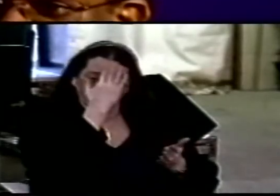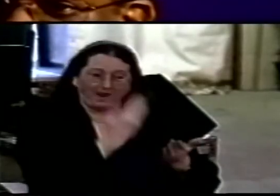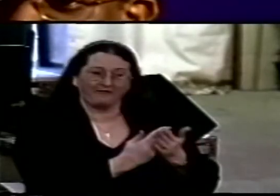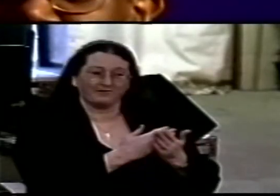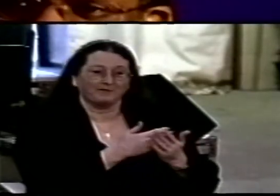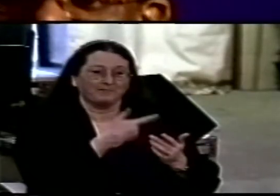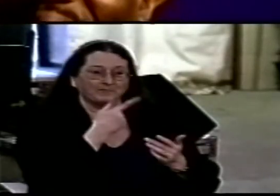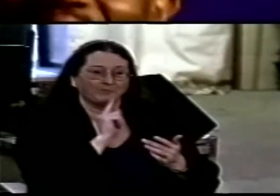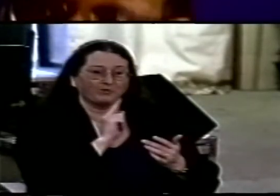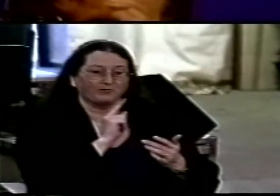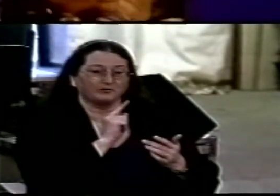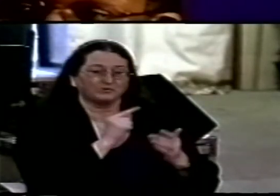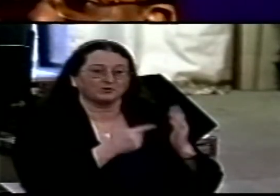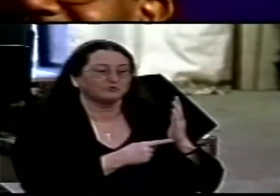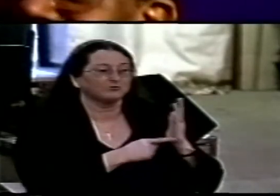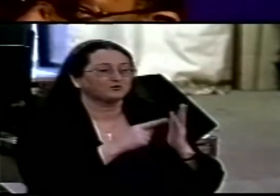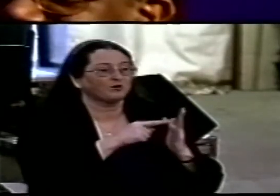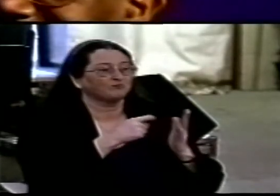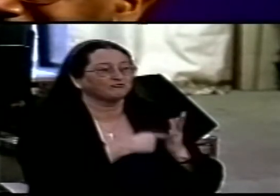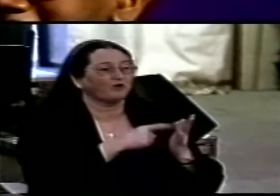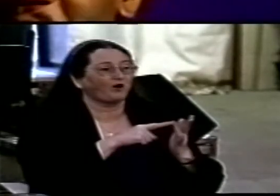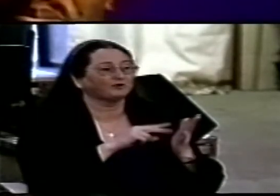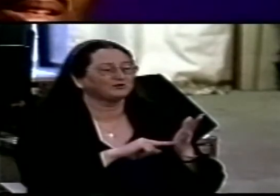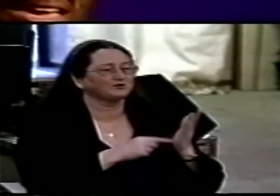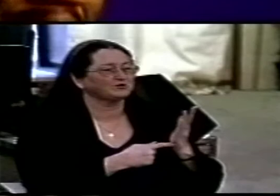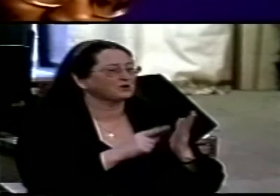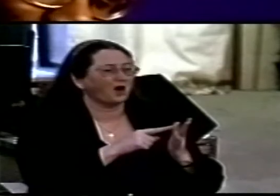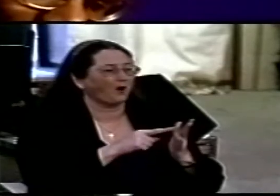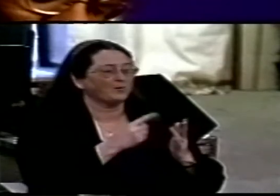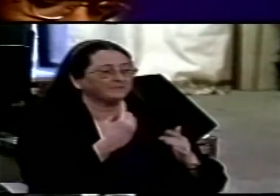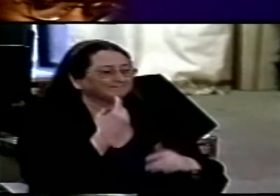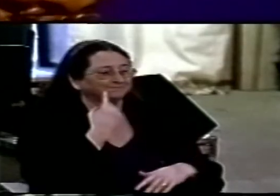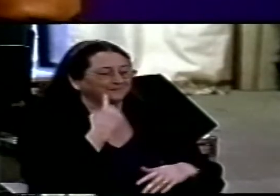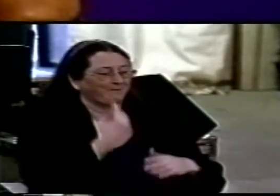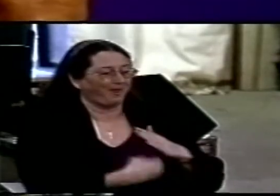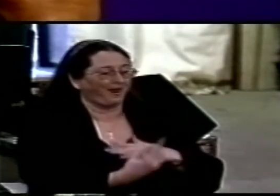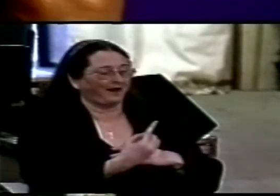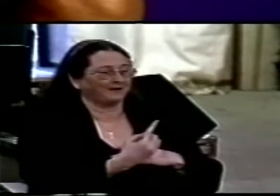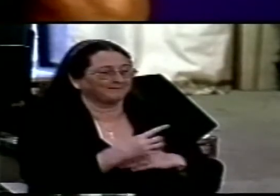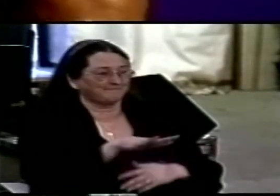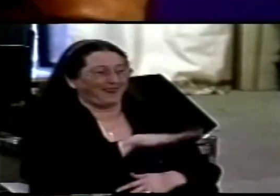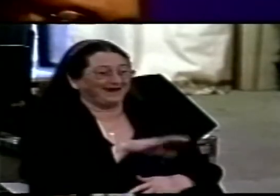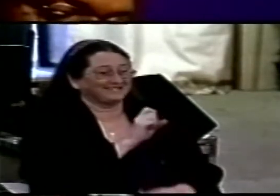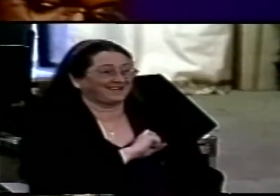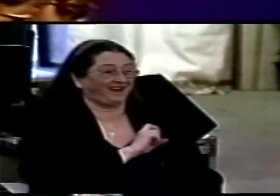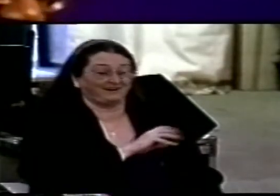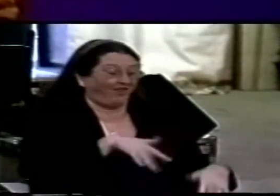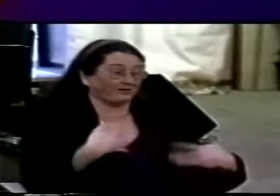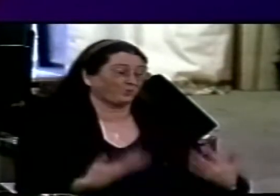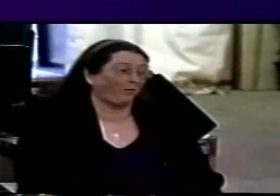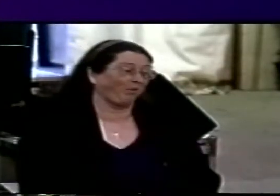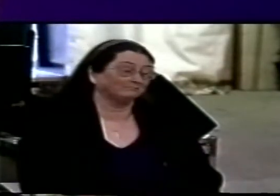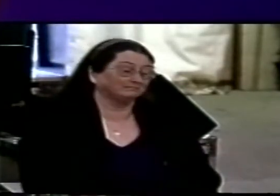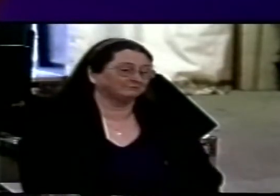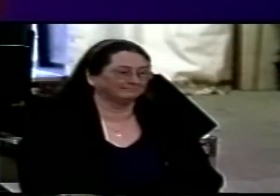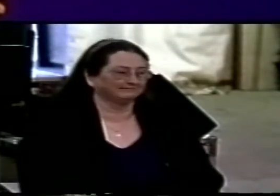Toronto was a place in Canada can you can you cut with it anyway I digress I digress